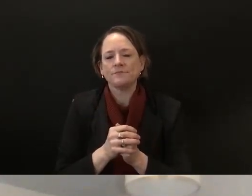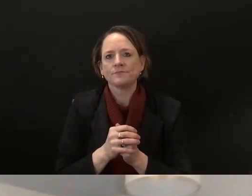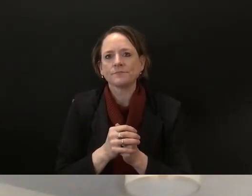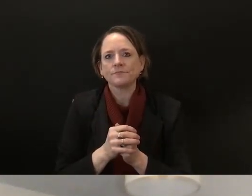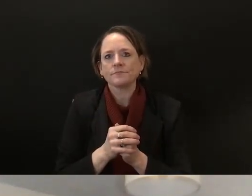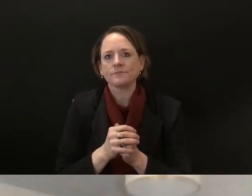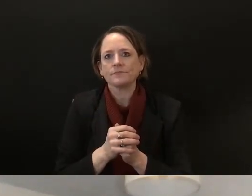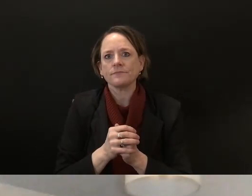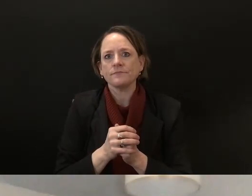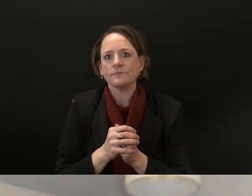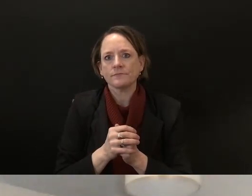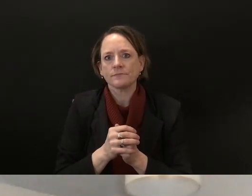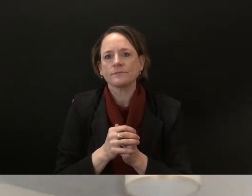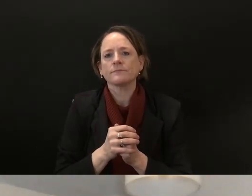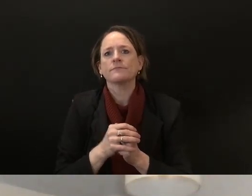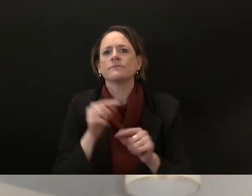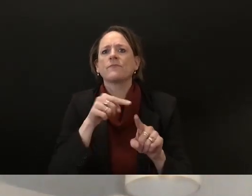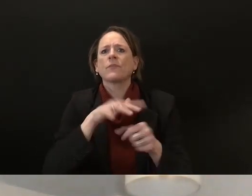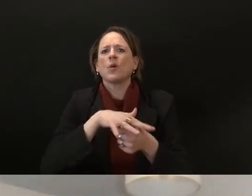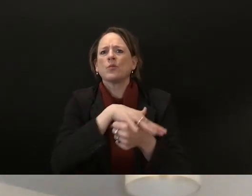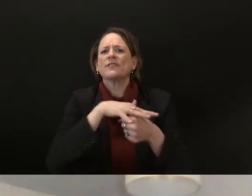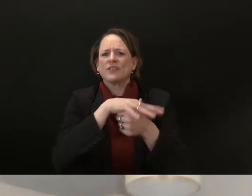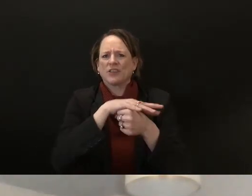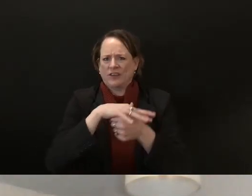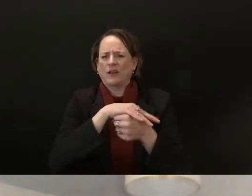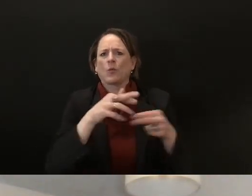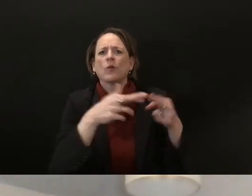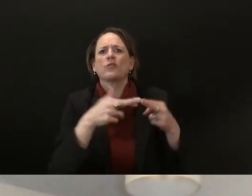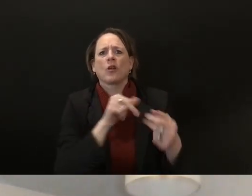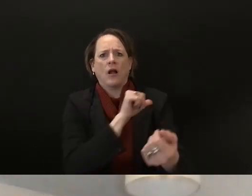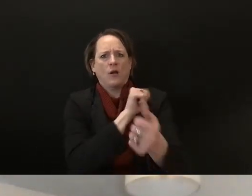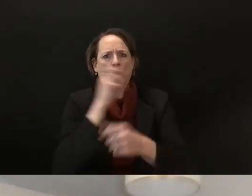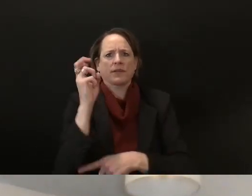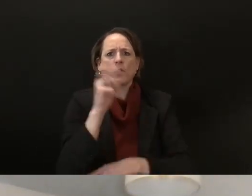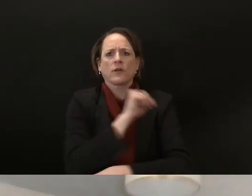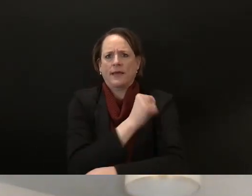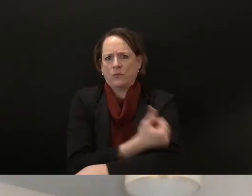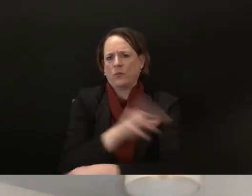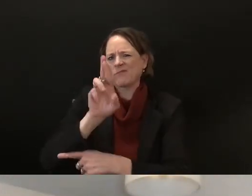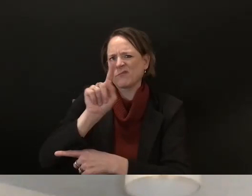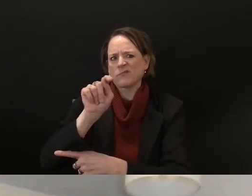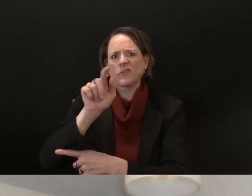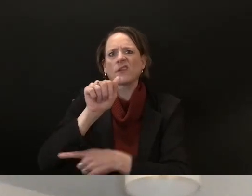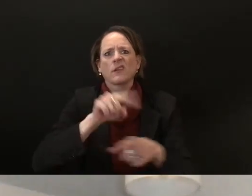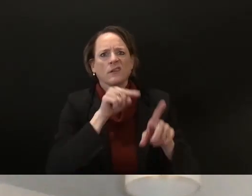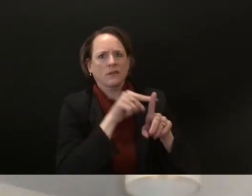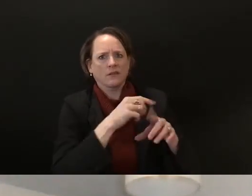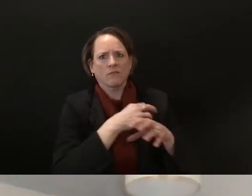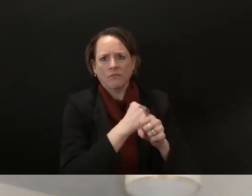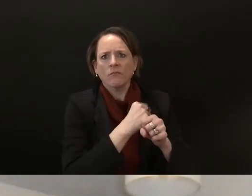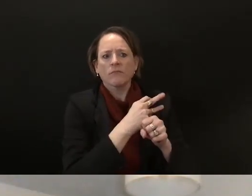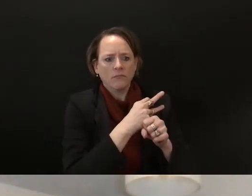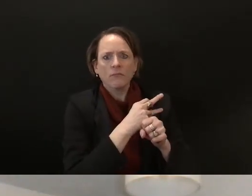is something that um we actually need in order to put some of our mass transportation